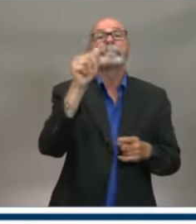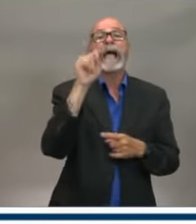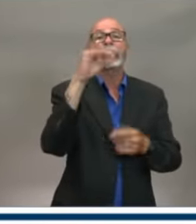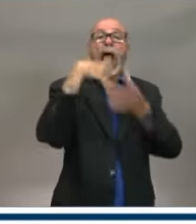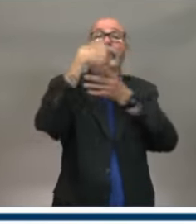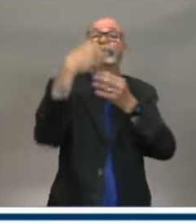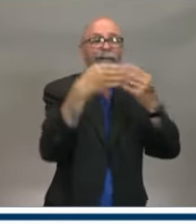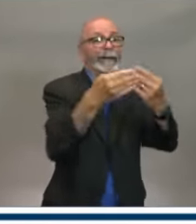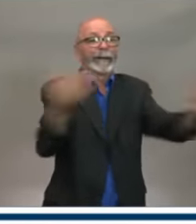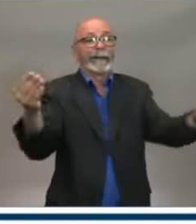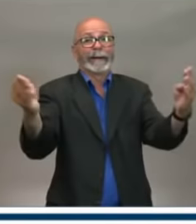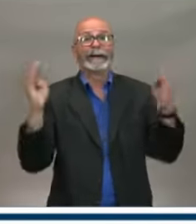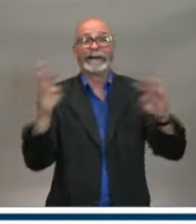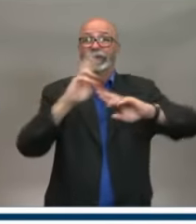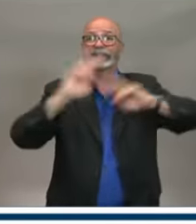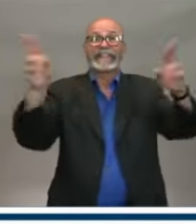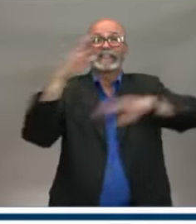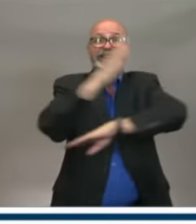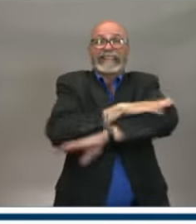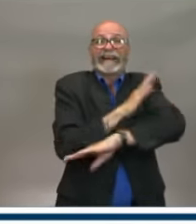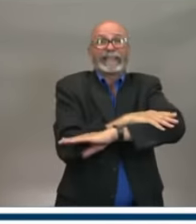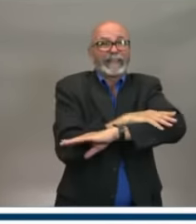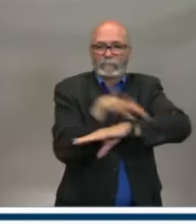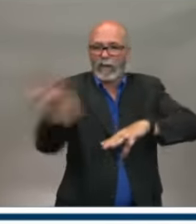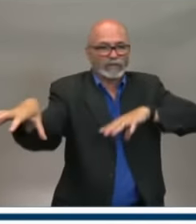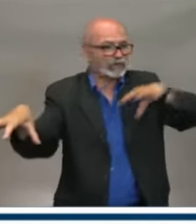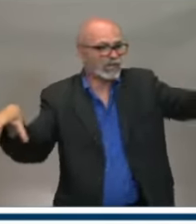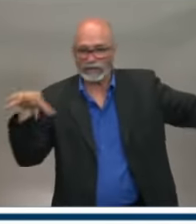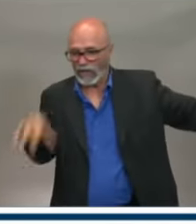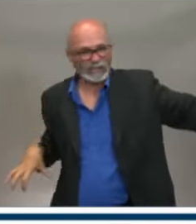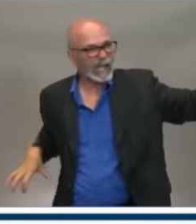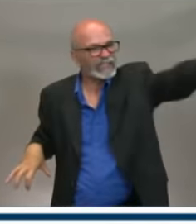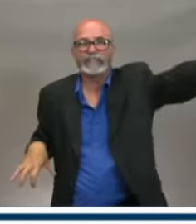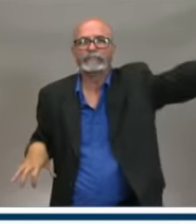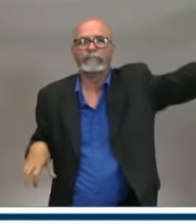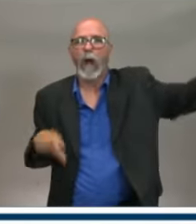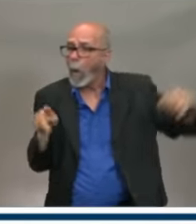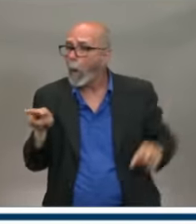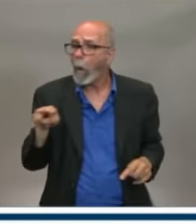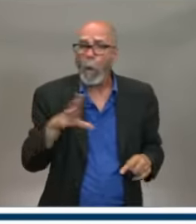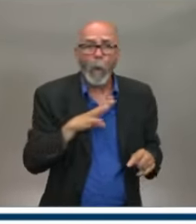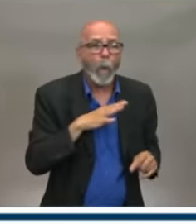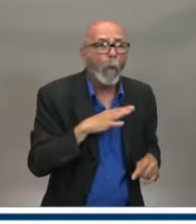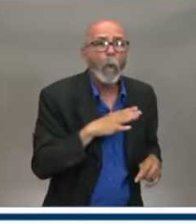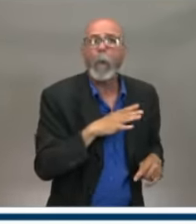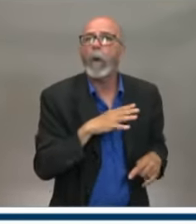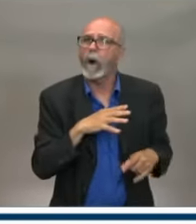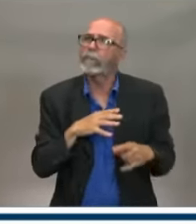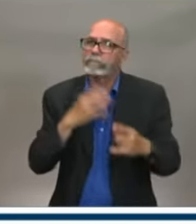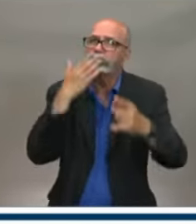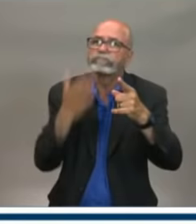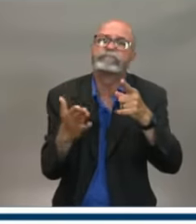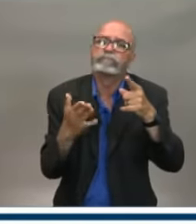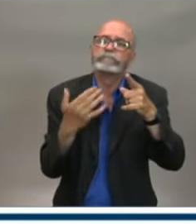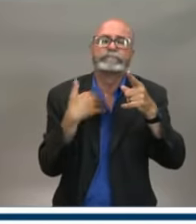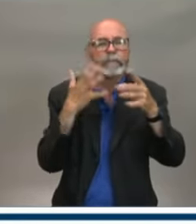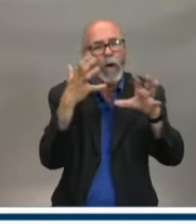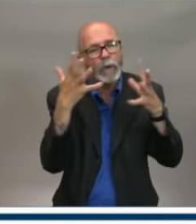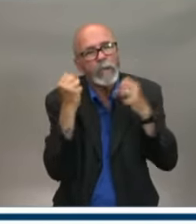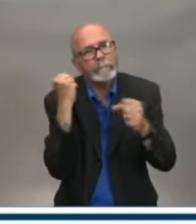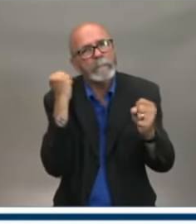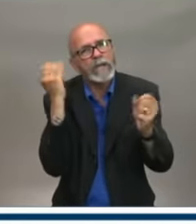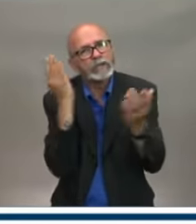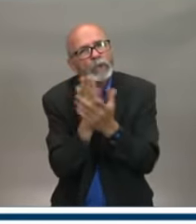We are among one of the last provinces to restart, and quite frankly, I'm okay with that, because we have to get it right, and there are no